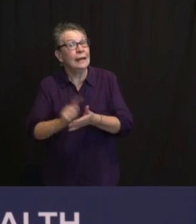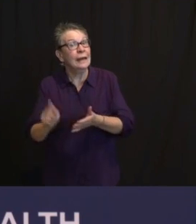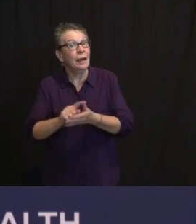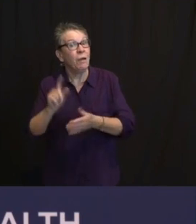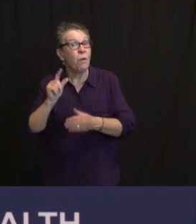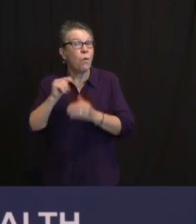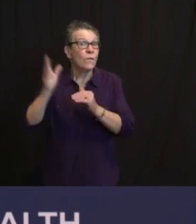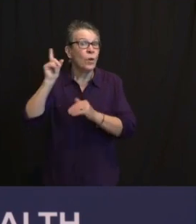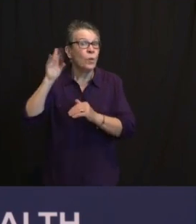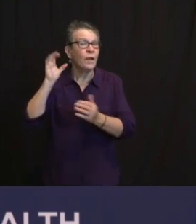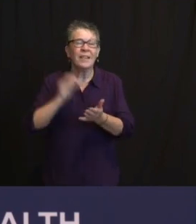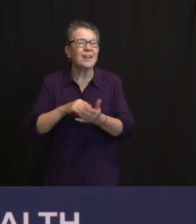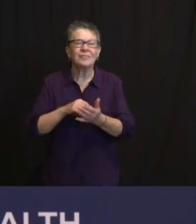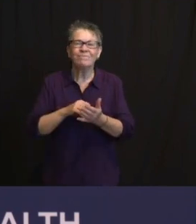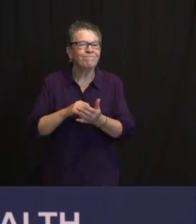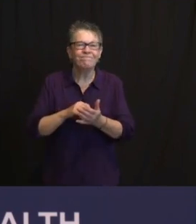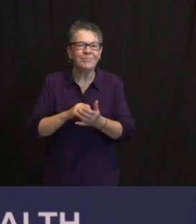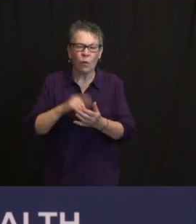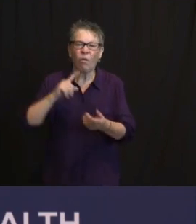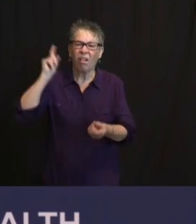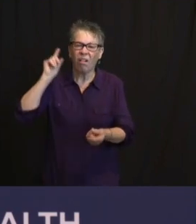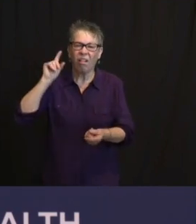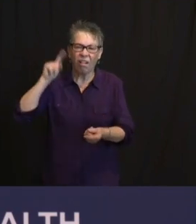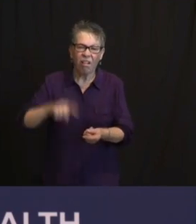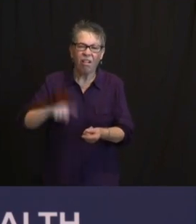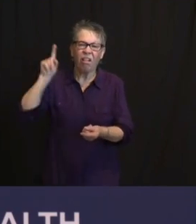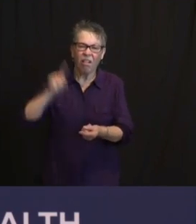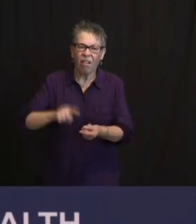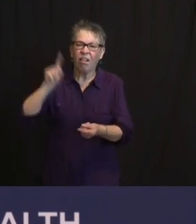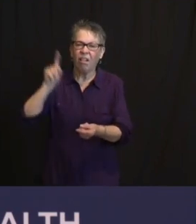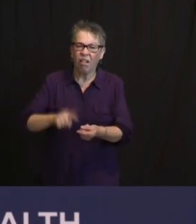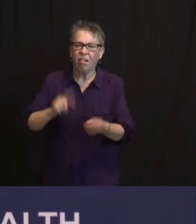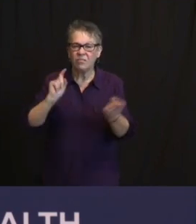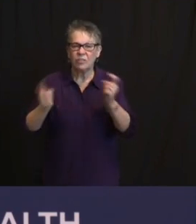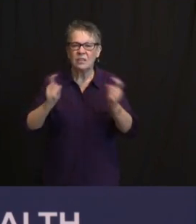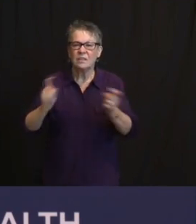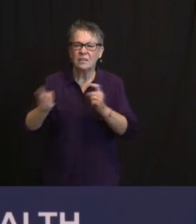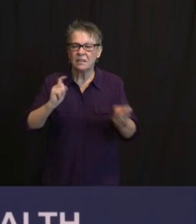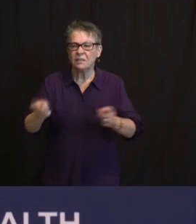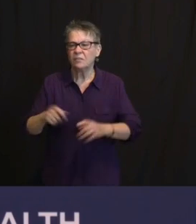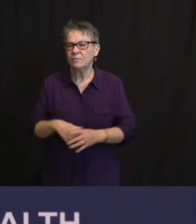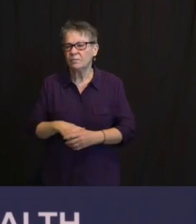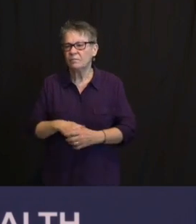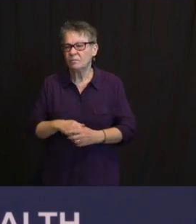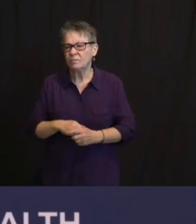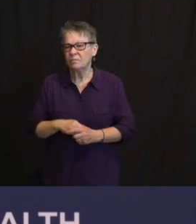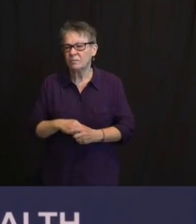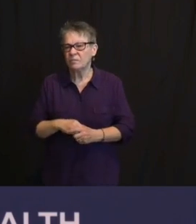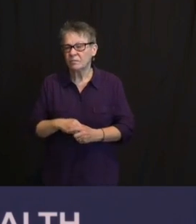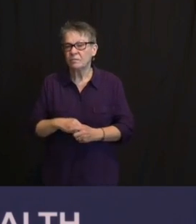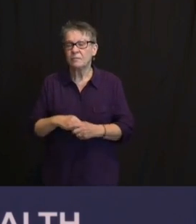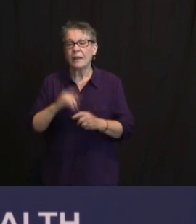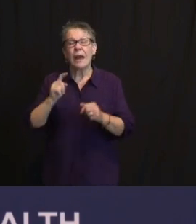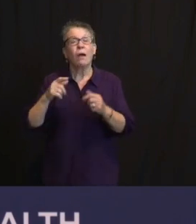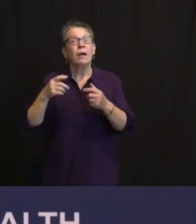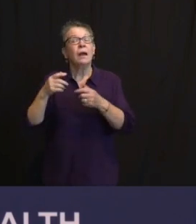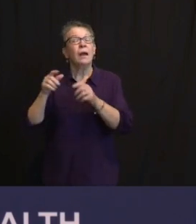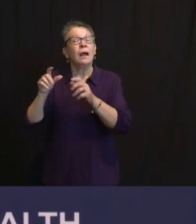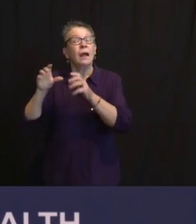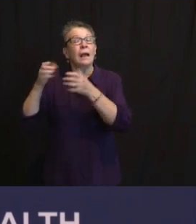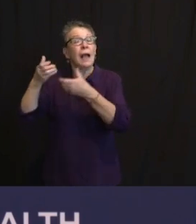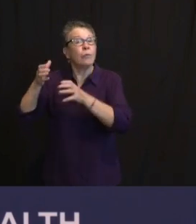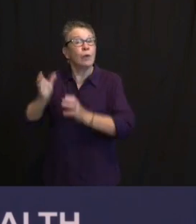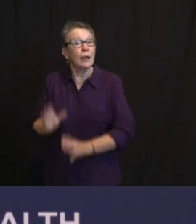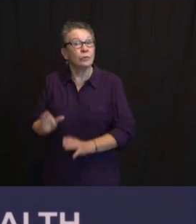CVS AND RITE AID HAVE BEEN, IT'S JUST MORE ADDITIVE. AND I'VE GOT NOTHING NEW TO REPORT ON THE CHIROPRACTOR BOARD OTHER THAN IT CONTINUES TO BE